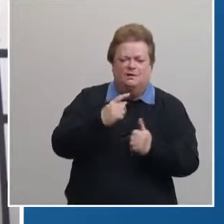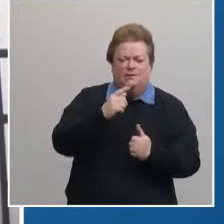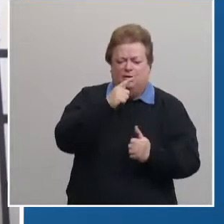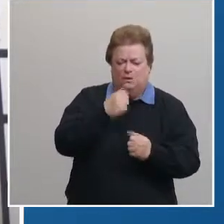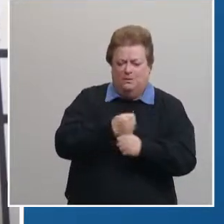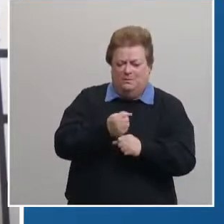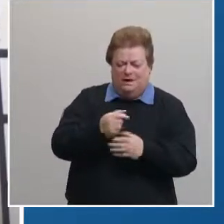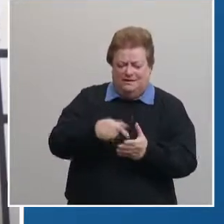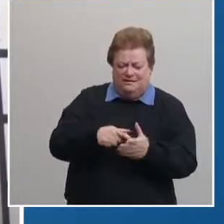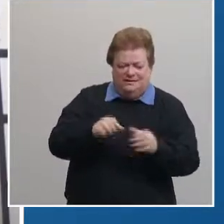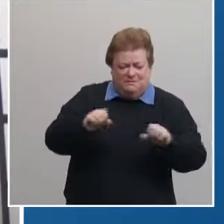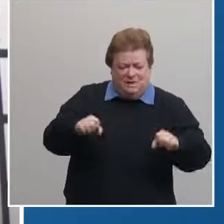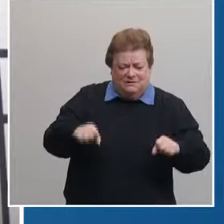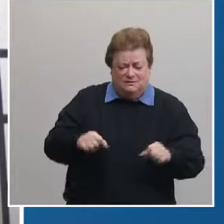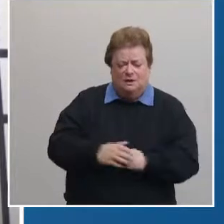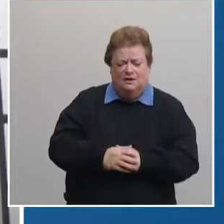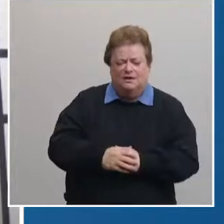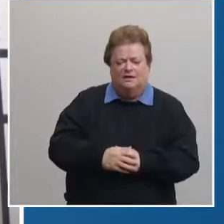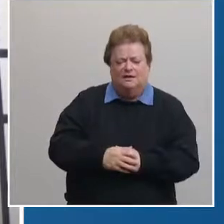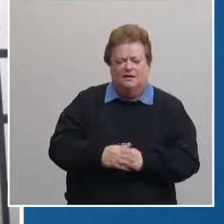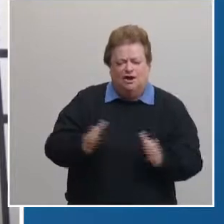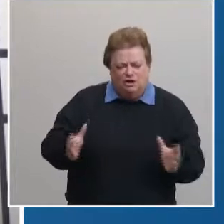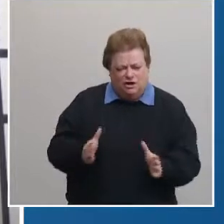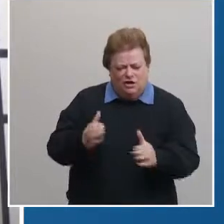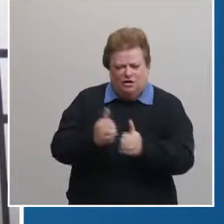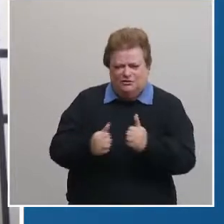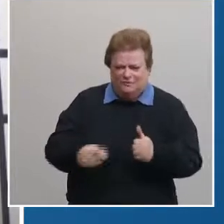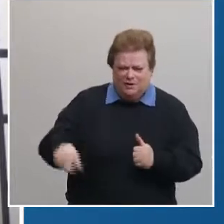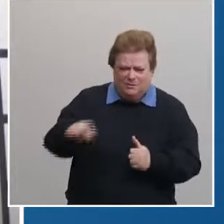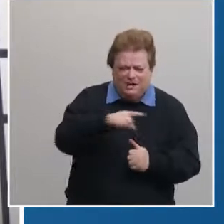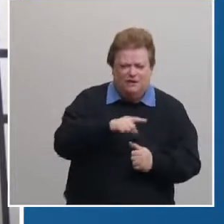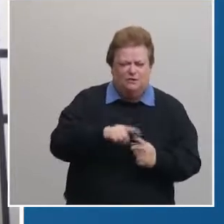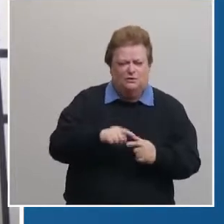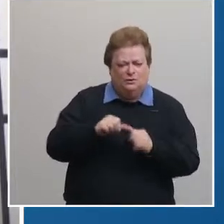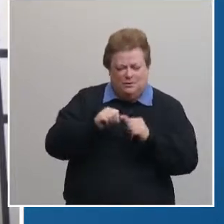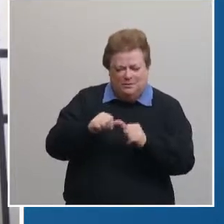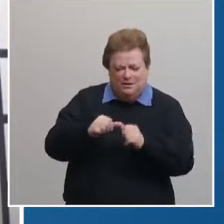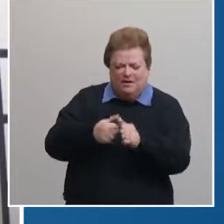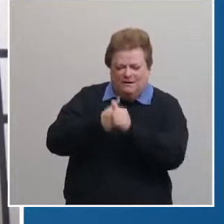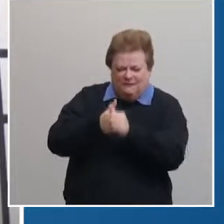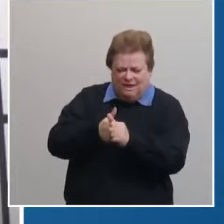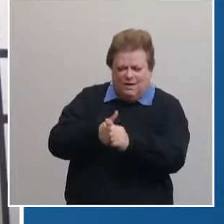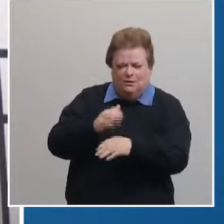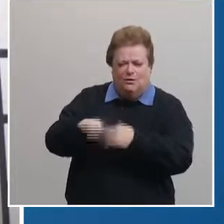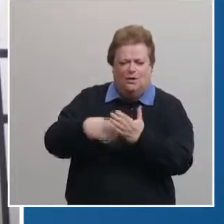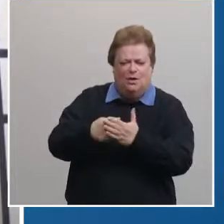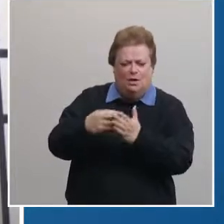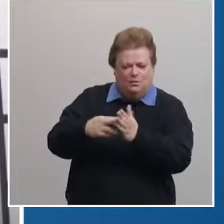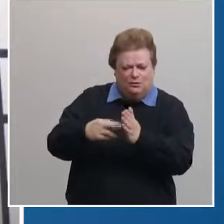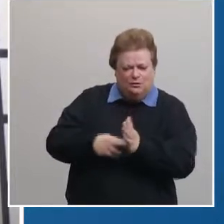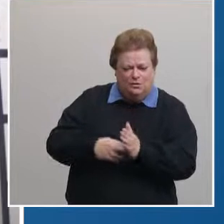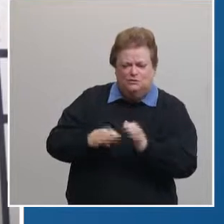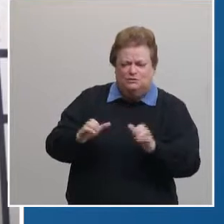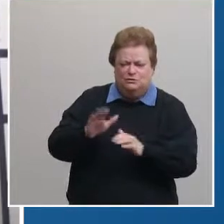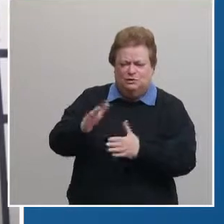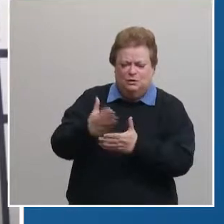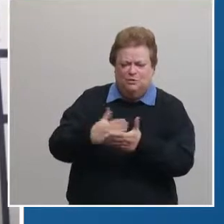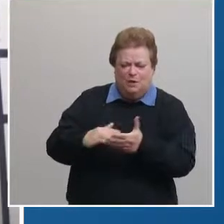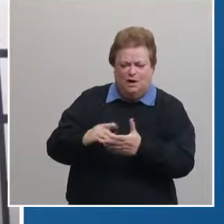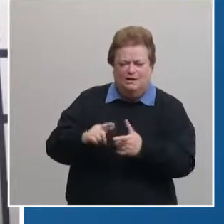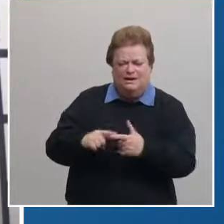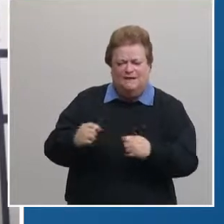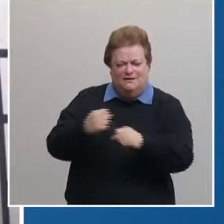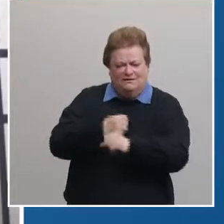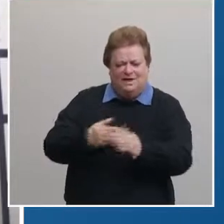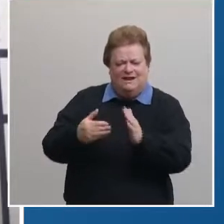possible urge everybody to maintain you know all the guidelines that are in place and keep doing their part in this pandemic